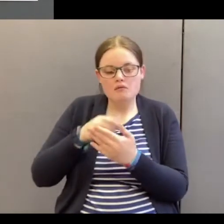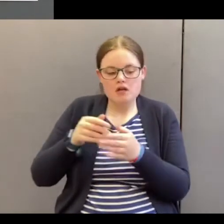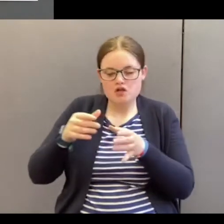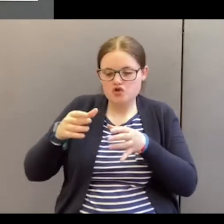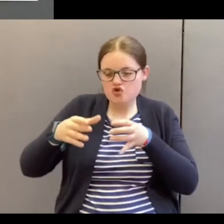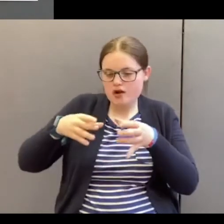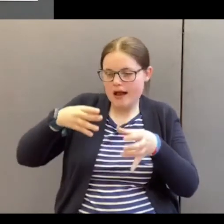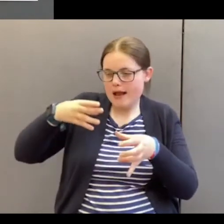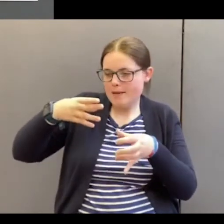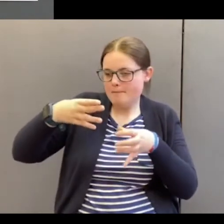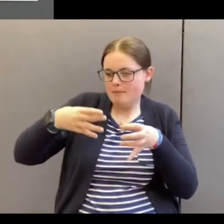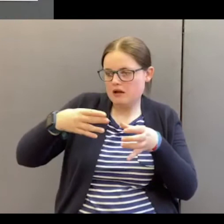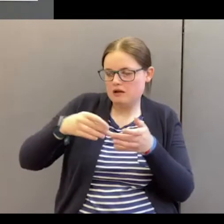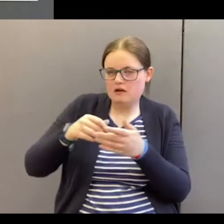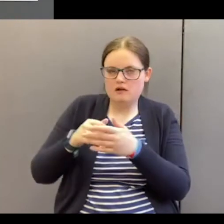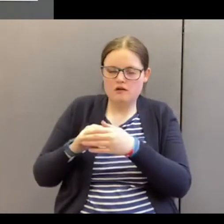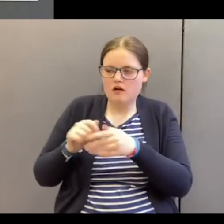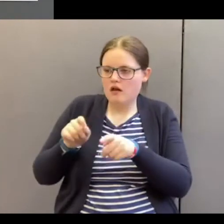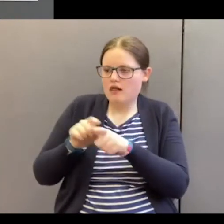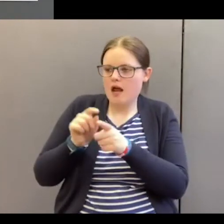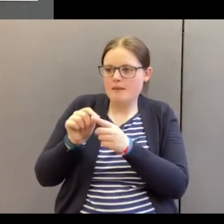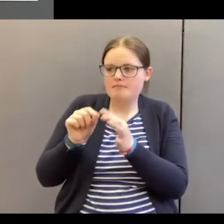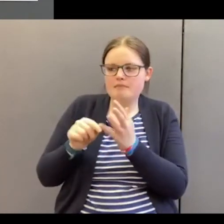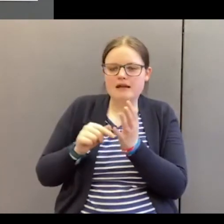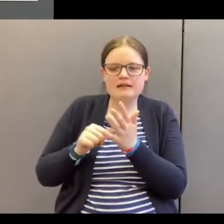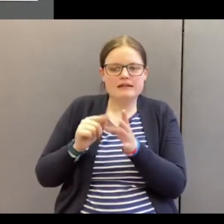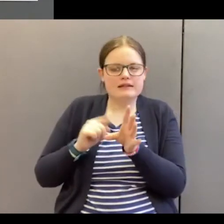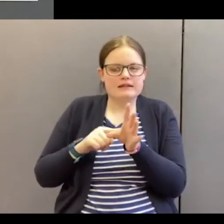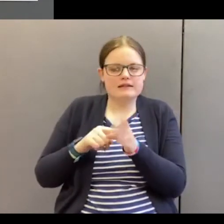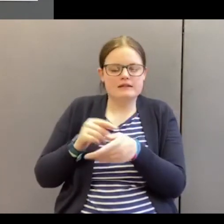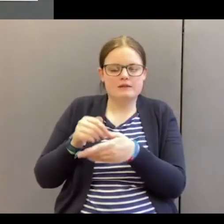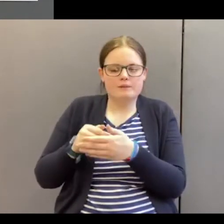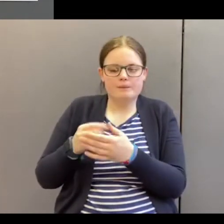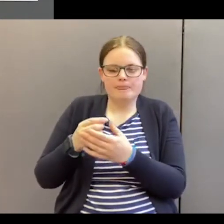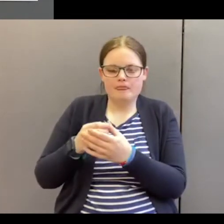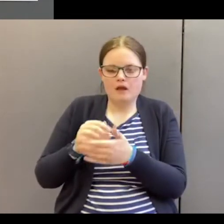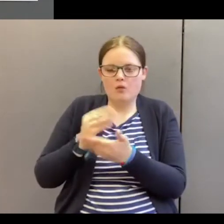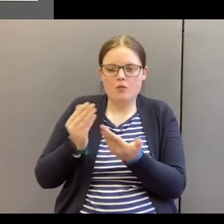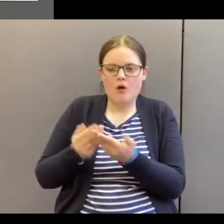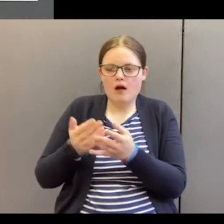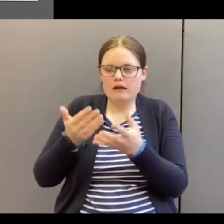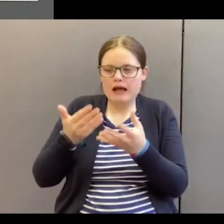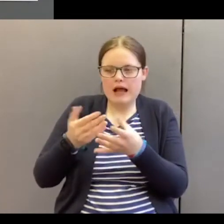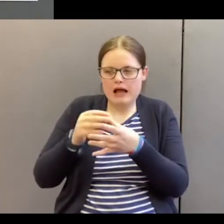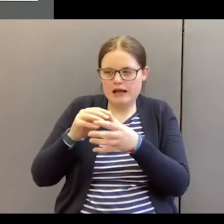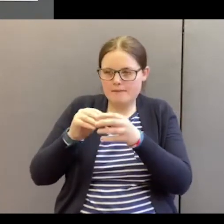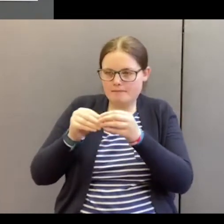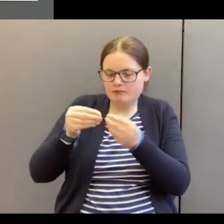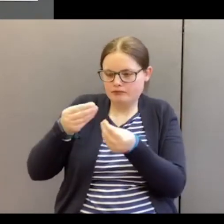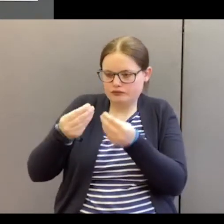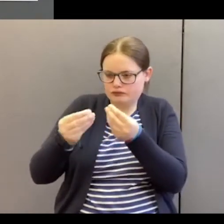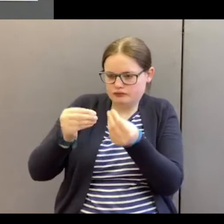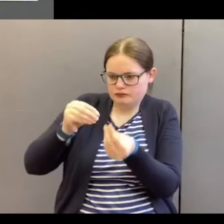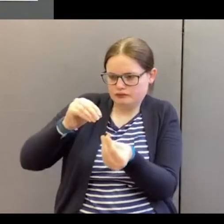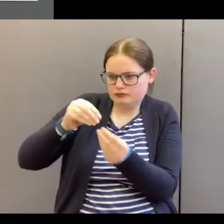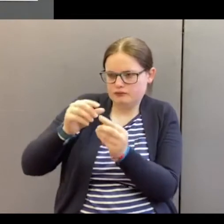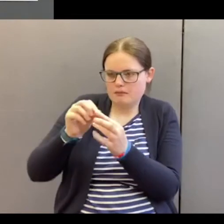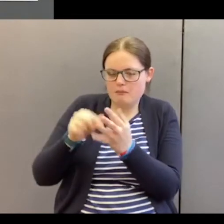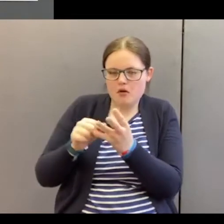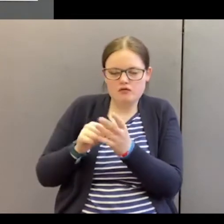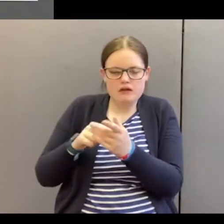and you're like putty in the hands of the world like plasticine, blu-tack,